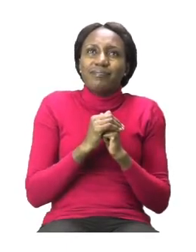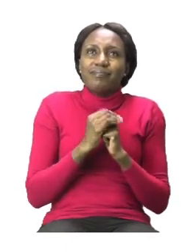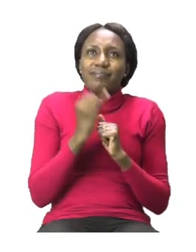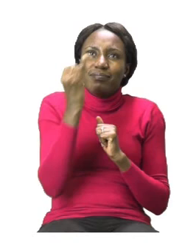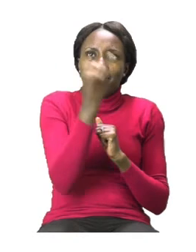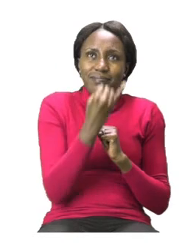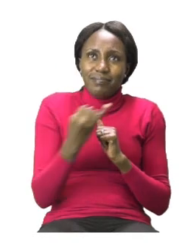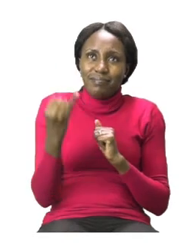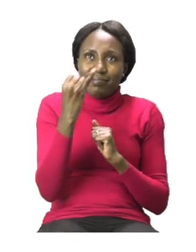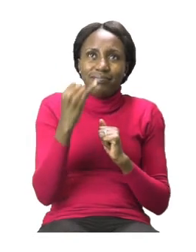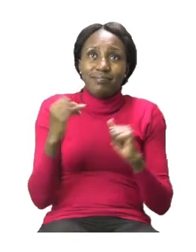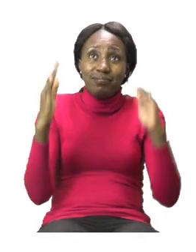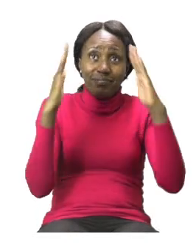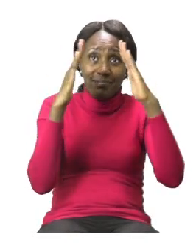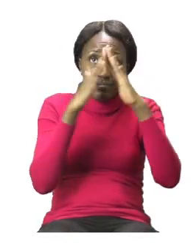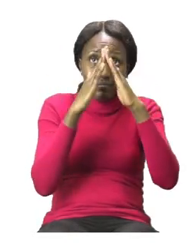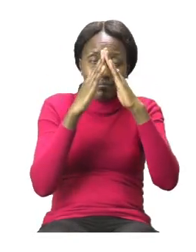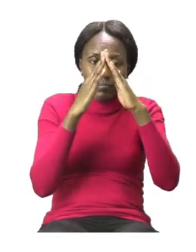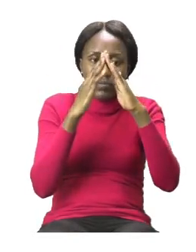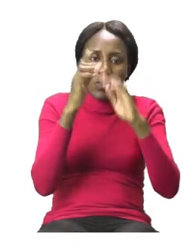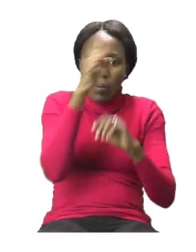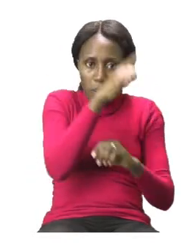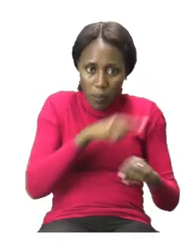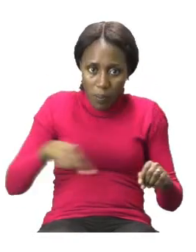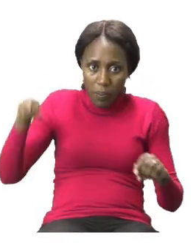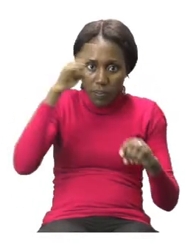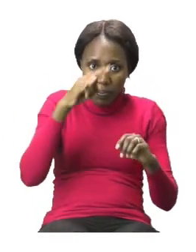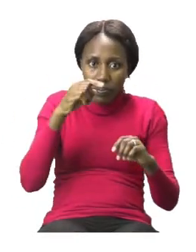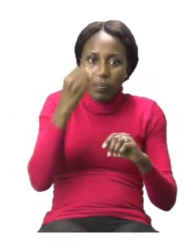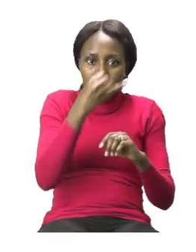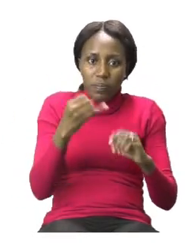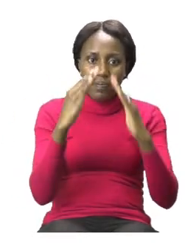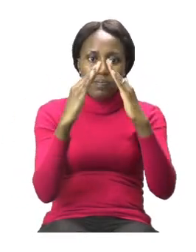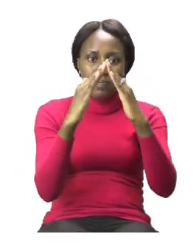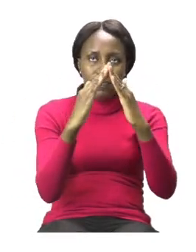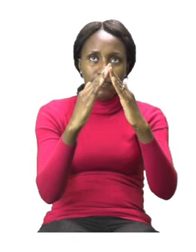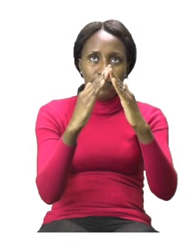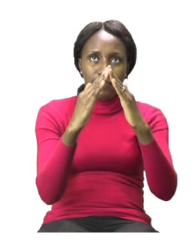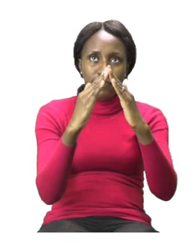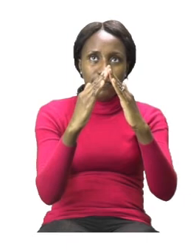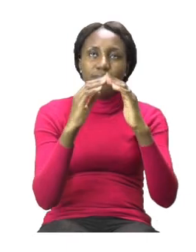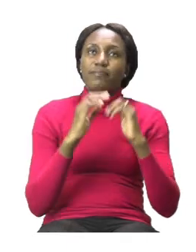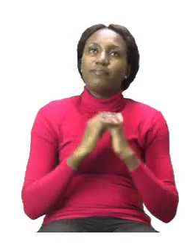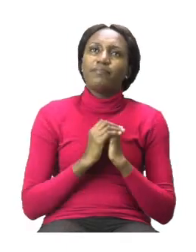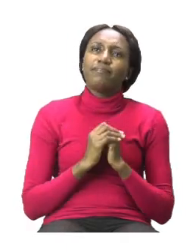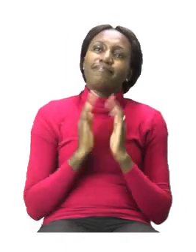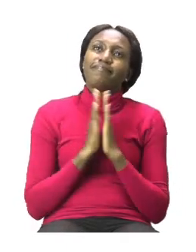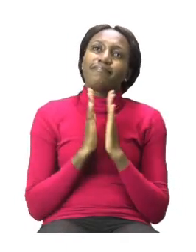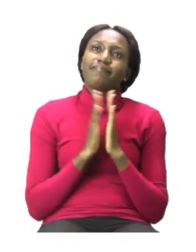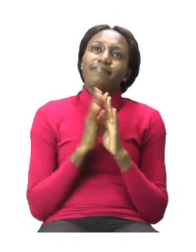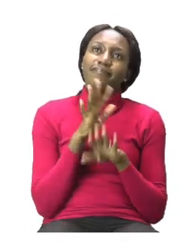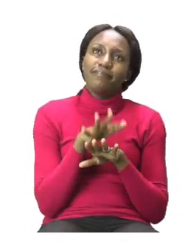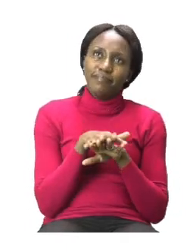a house inside the circle. Wow! Now remember take your time and